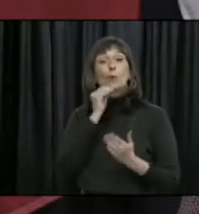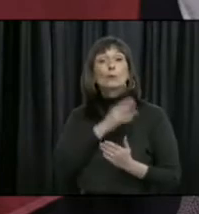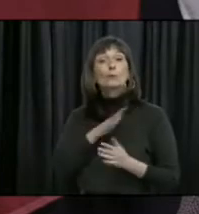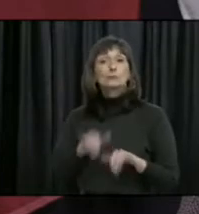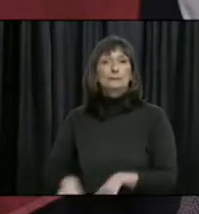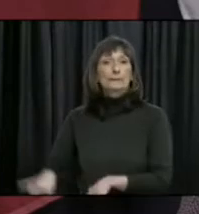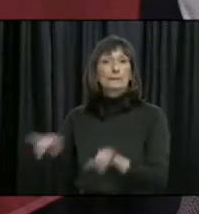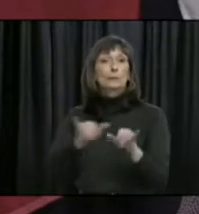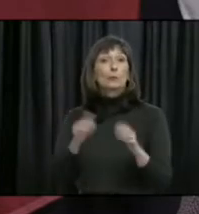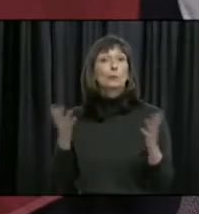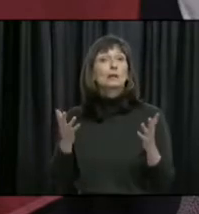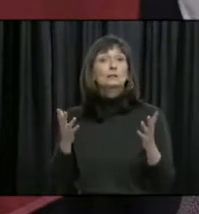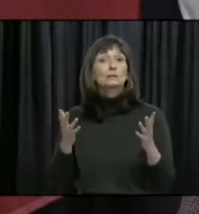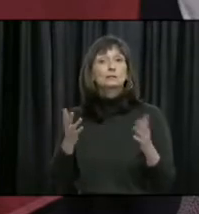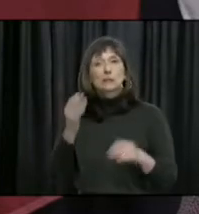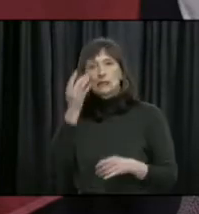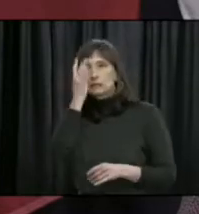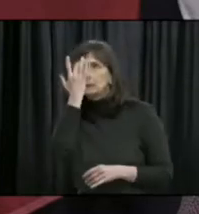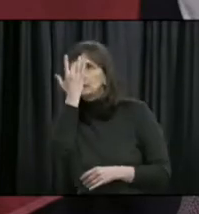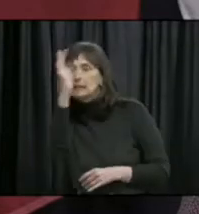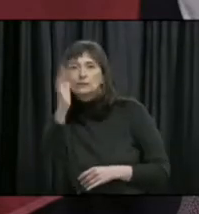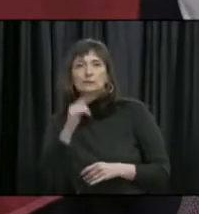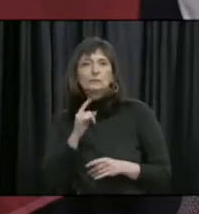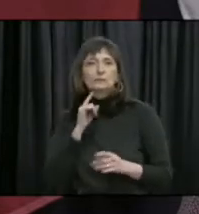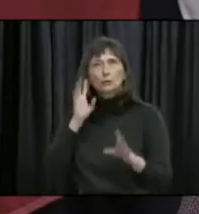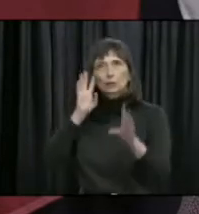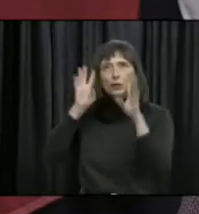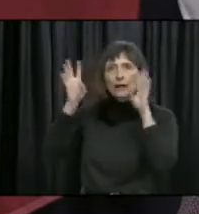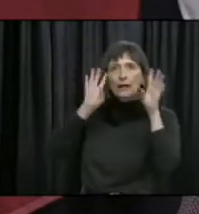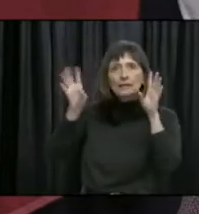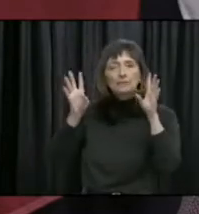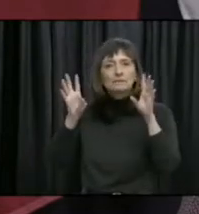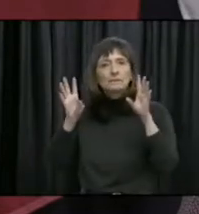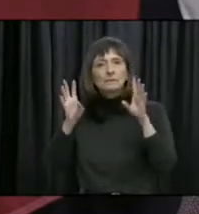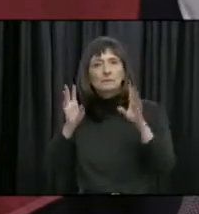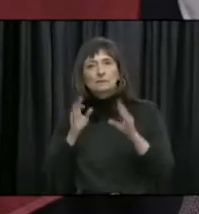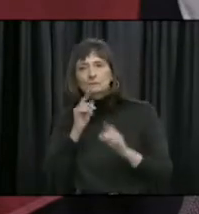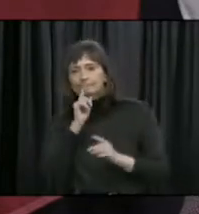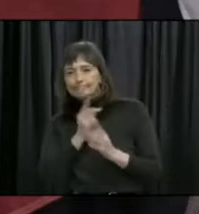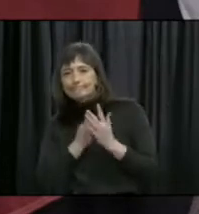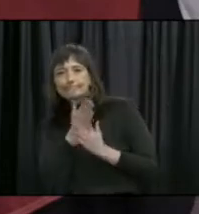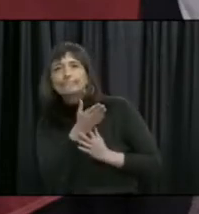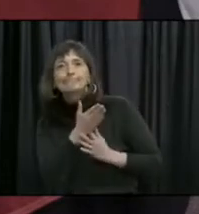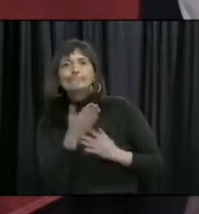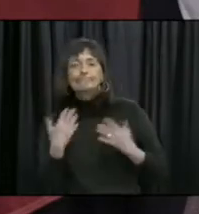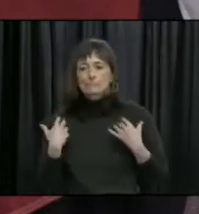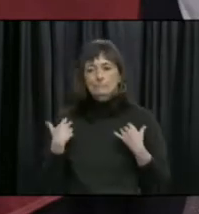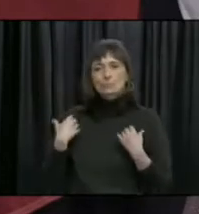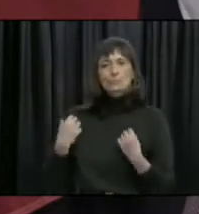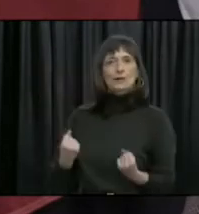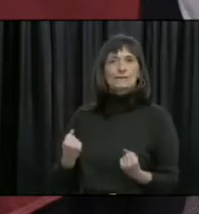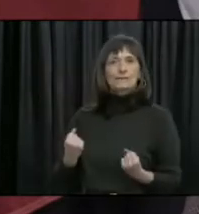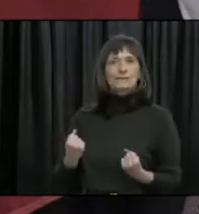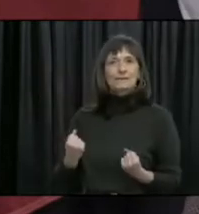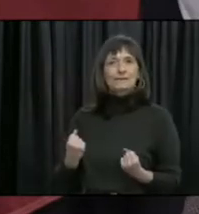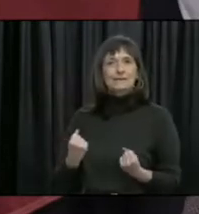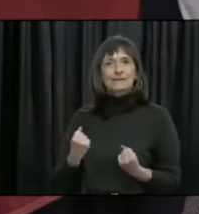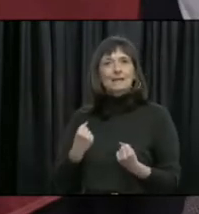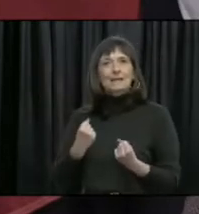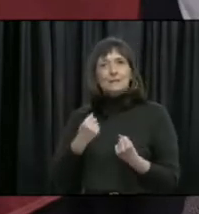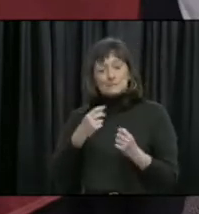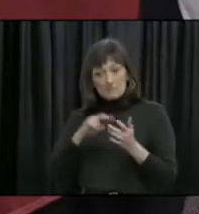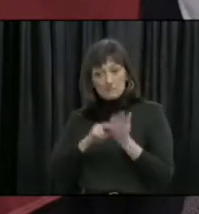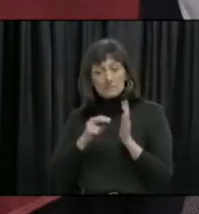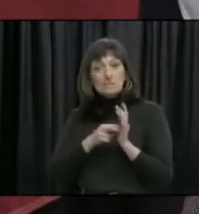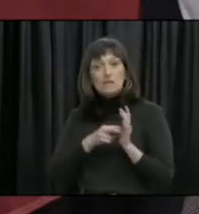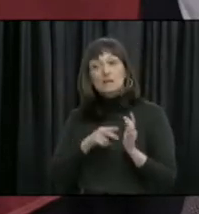intelligent, they're creative, they're resilient, they're brave, and they deserve our love and our respect on Mother's Day